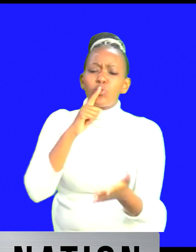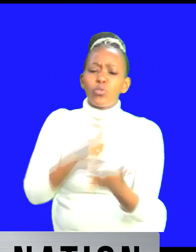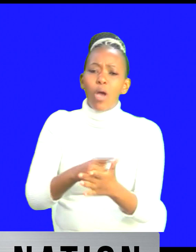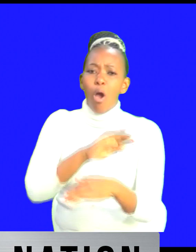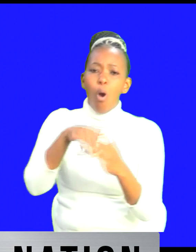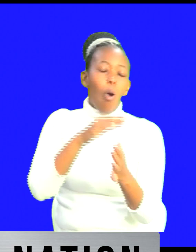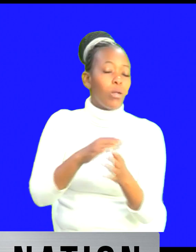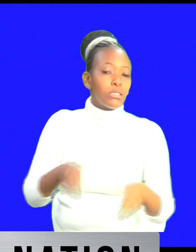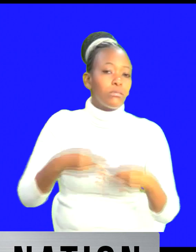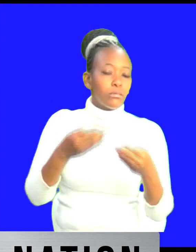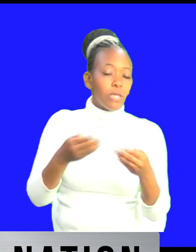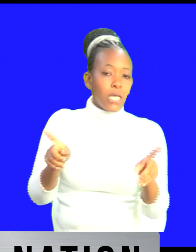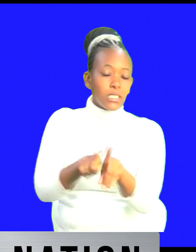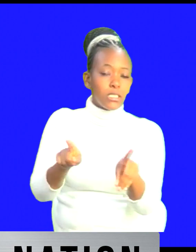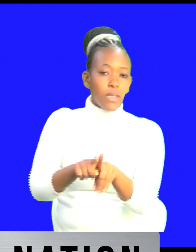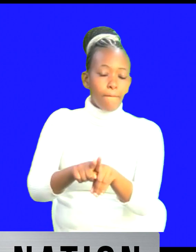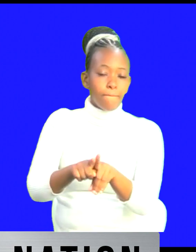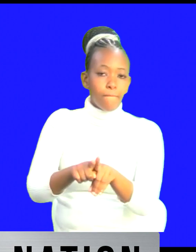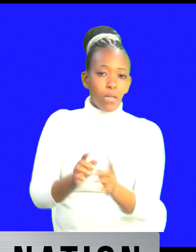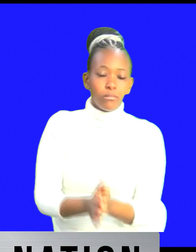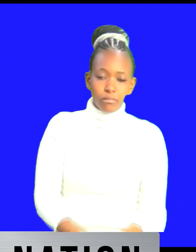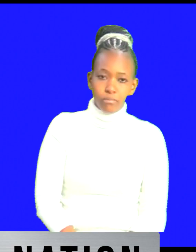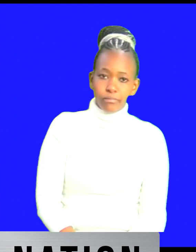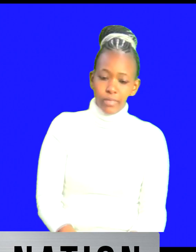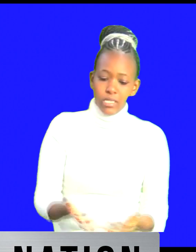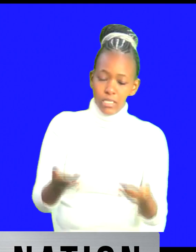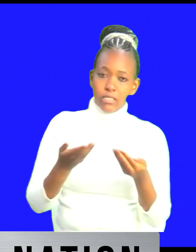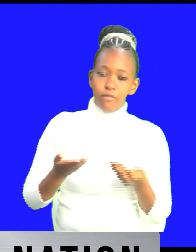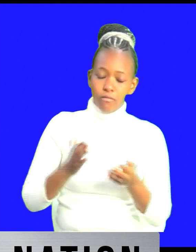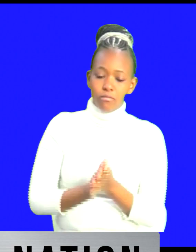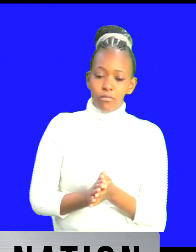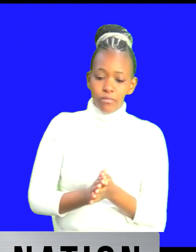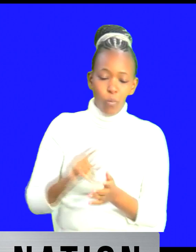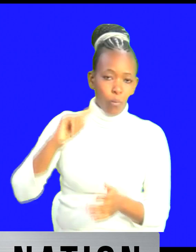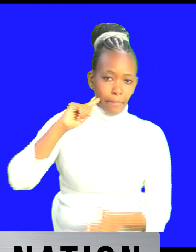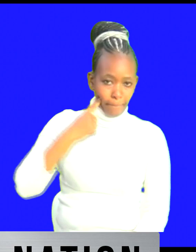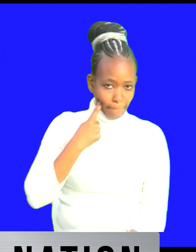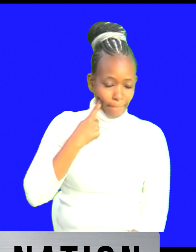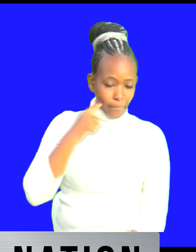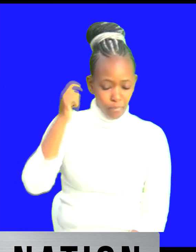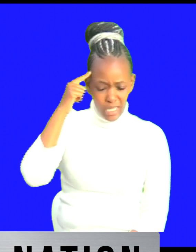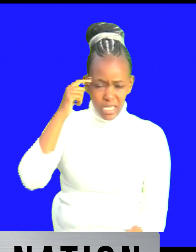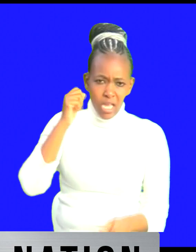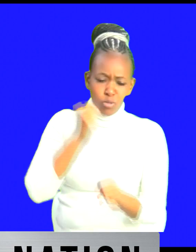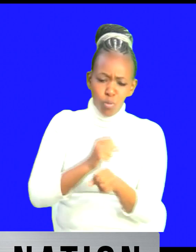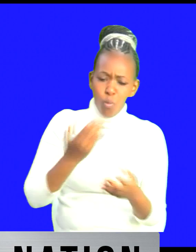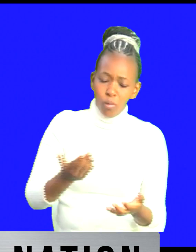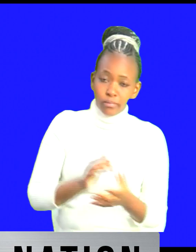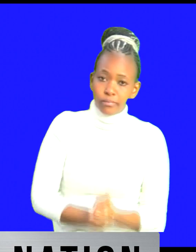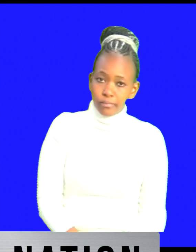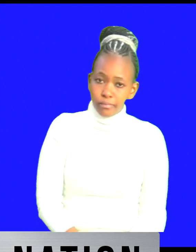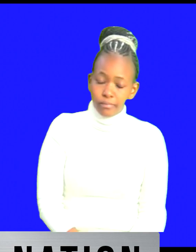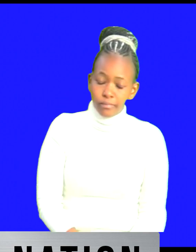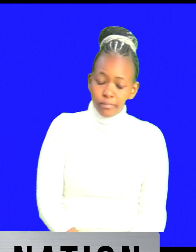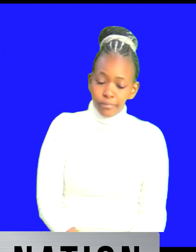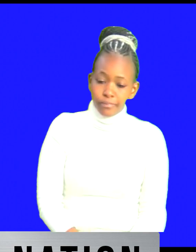uh kind of quality education so for him what he can do is uh and you you are saying this on the basis that actually the